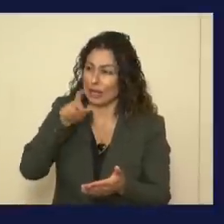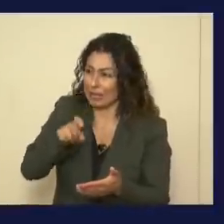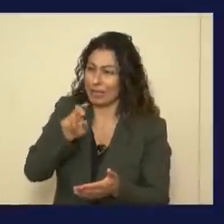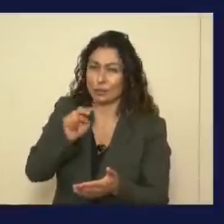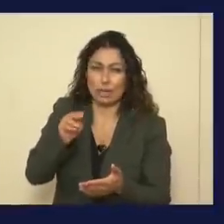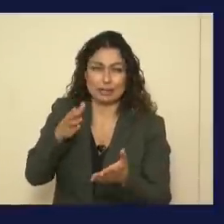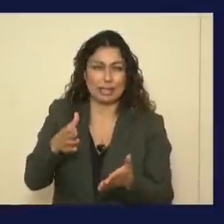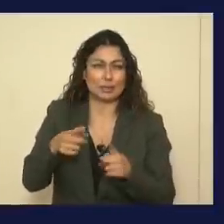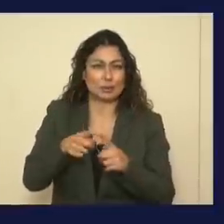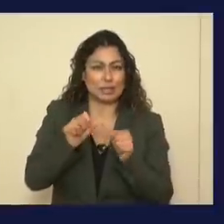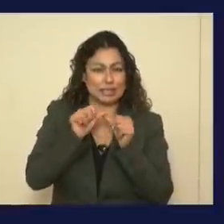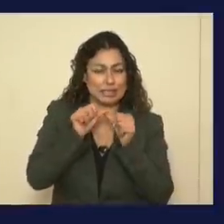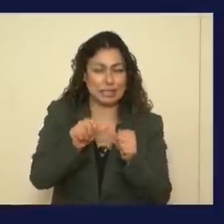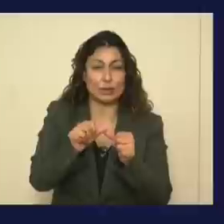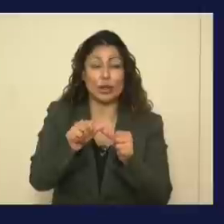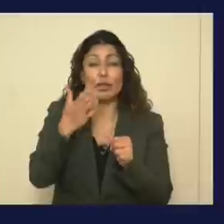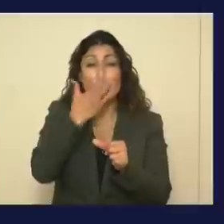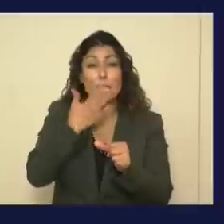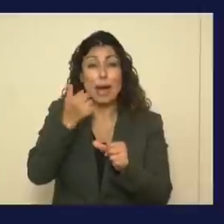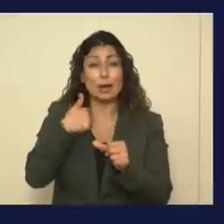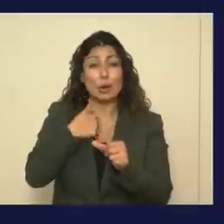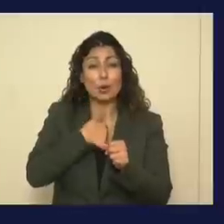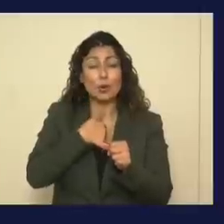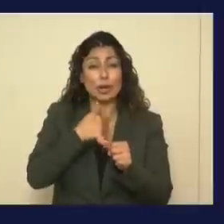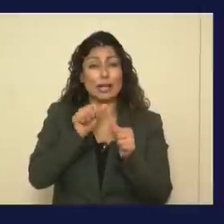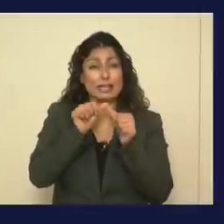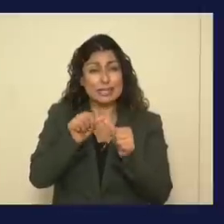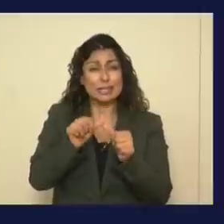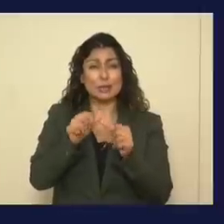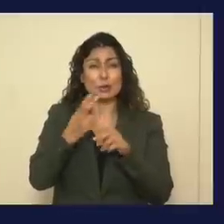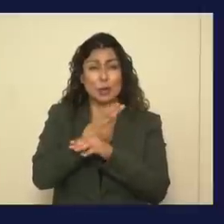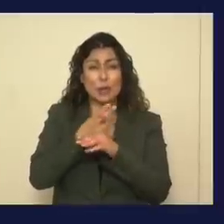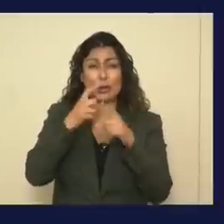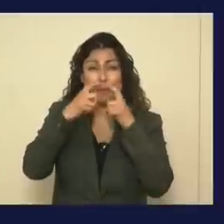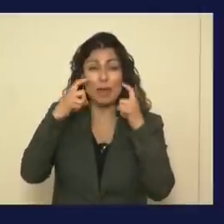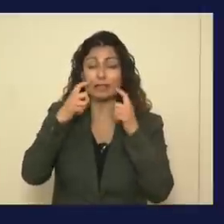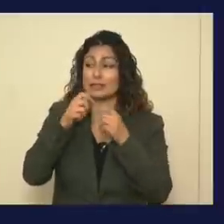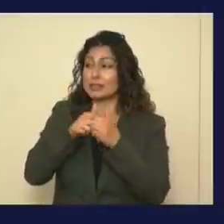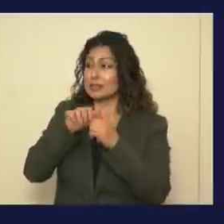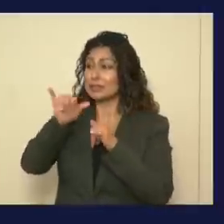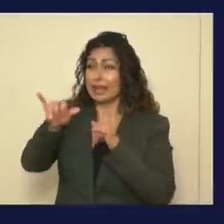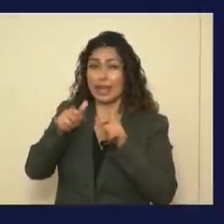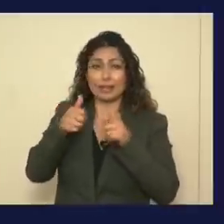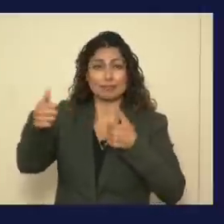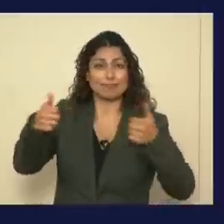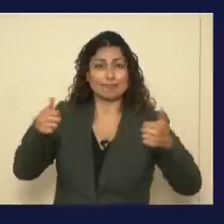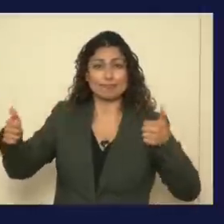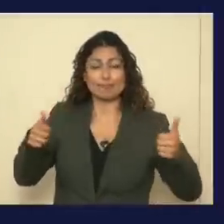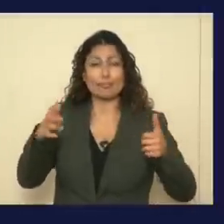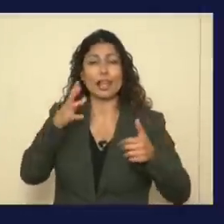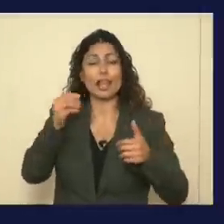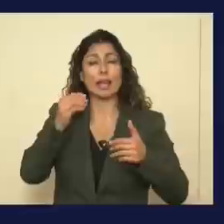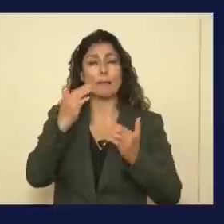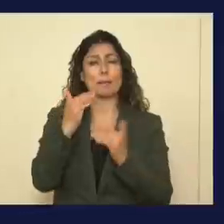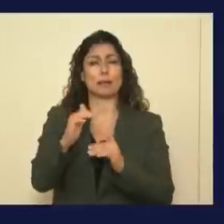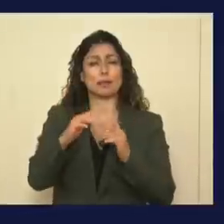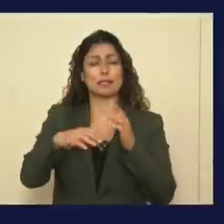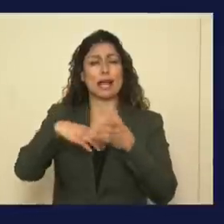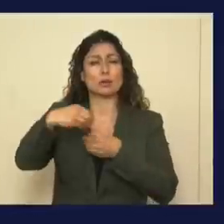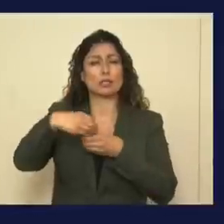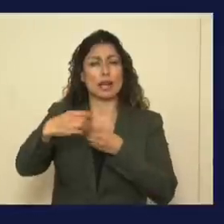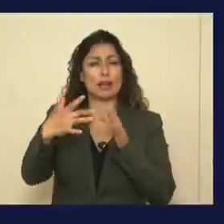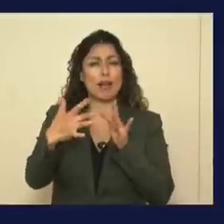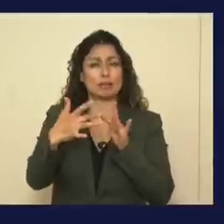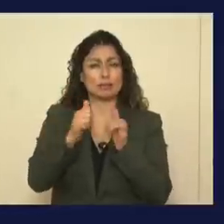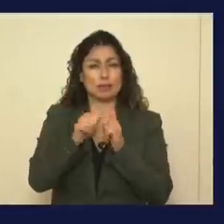better and faster we achieve mask wearing, social distancing, and really minimizing our outward contact